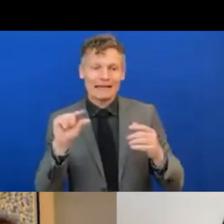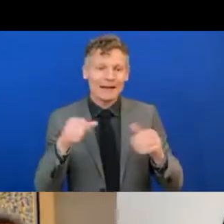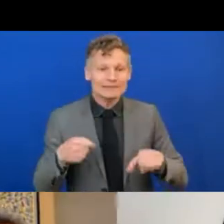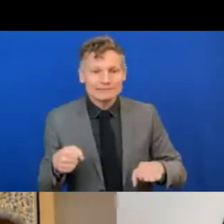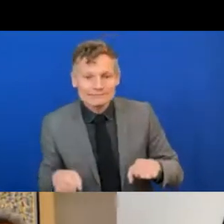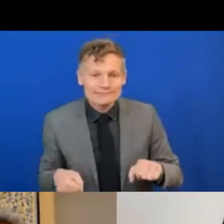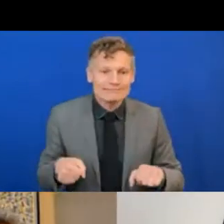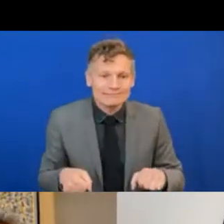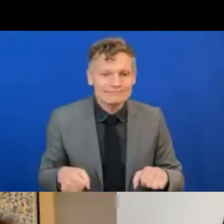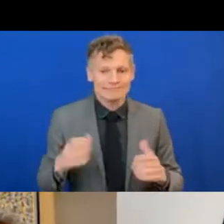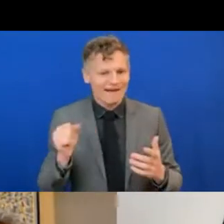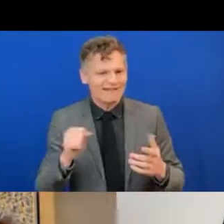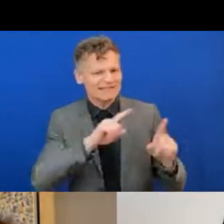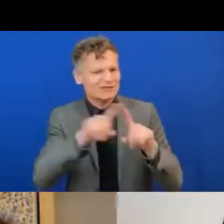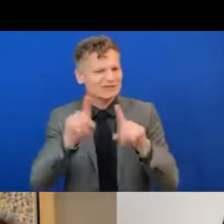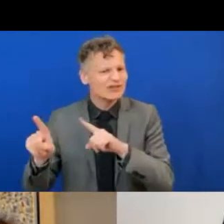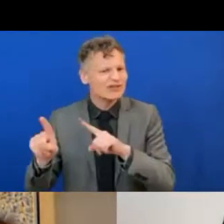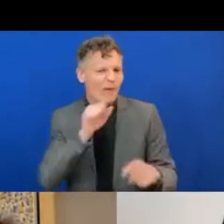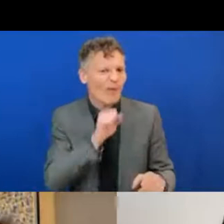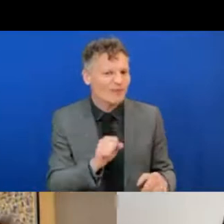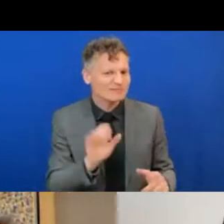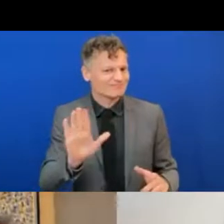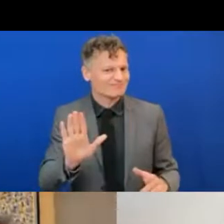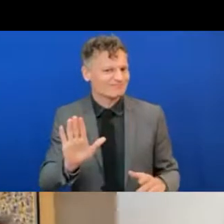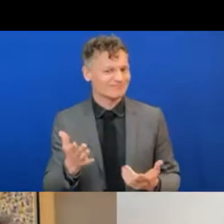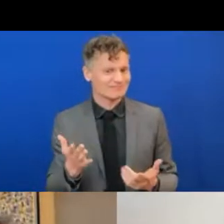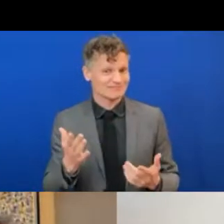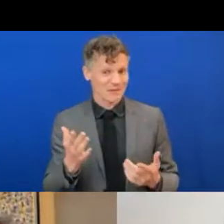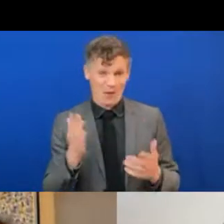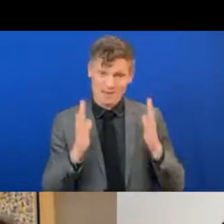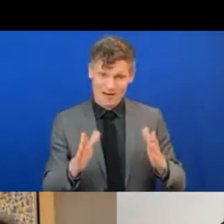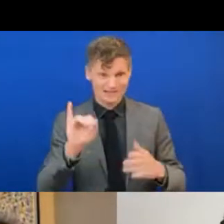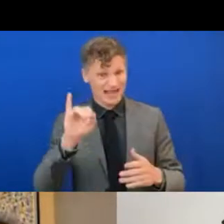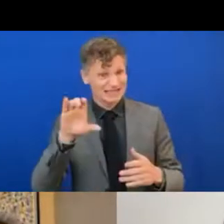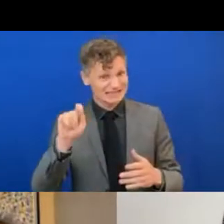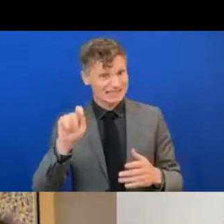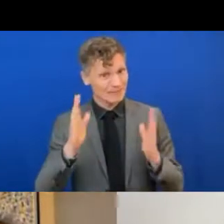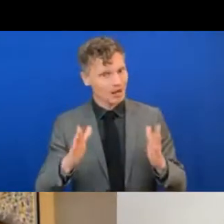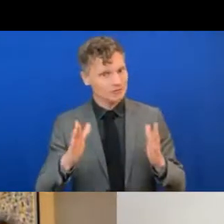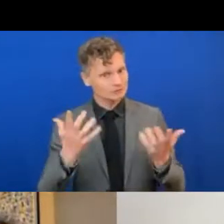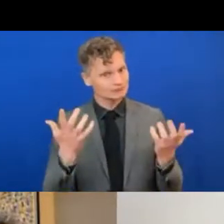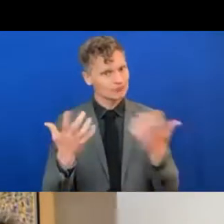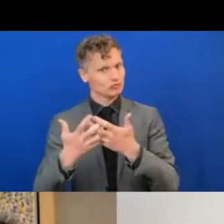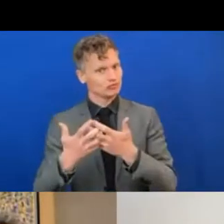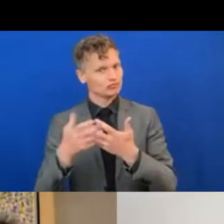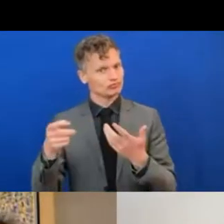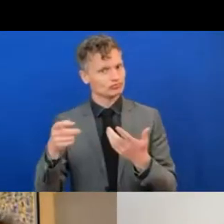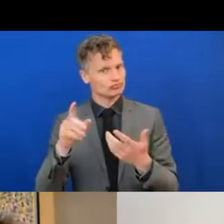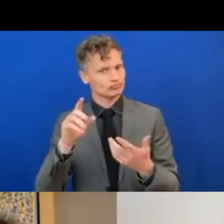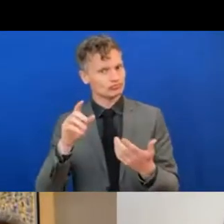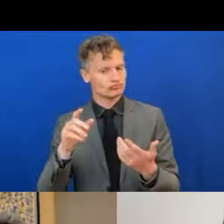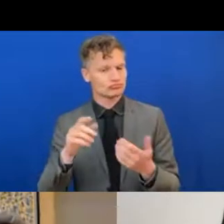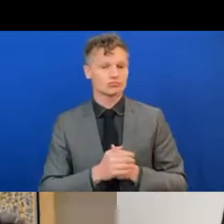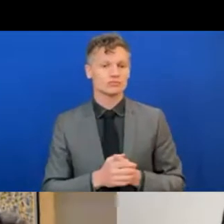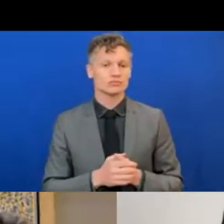need to have accessible ICTs. For example, the online new subscription I use in a shorter